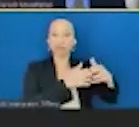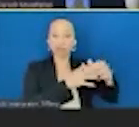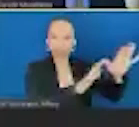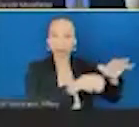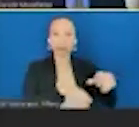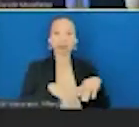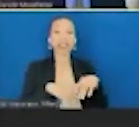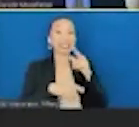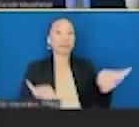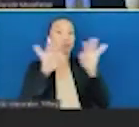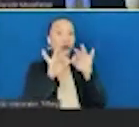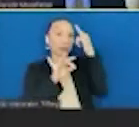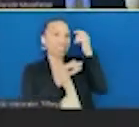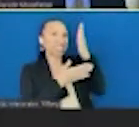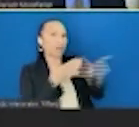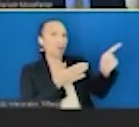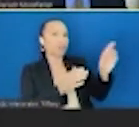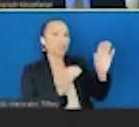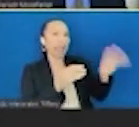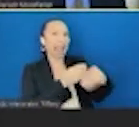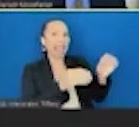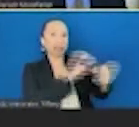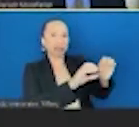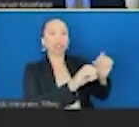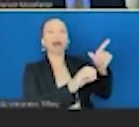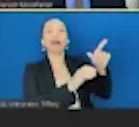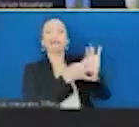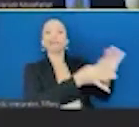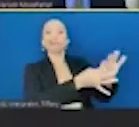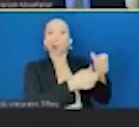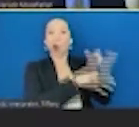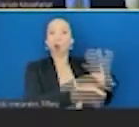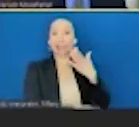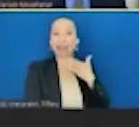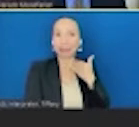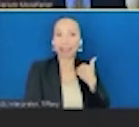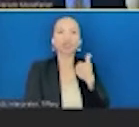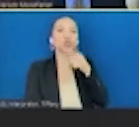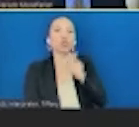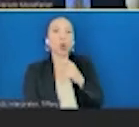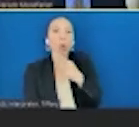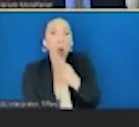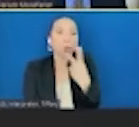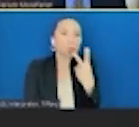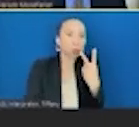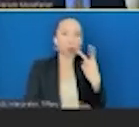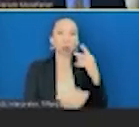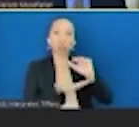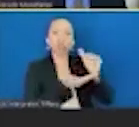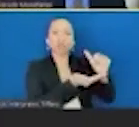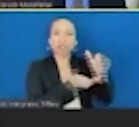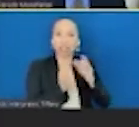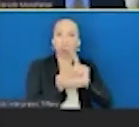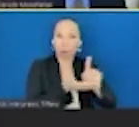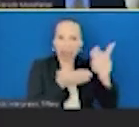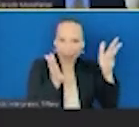of diabetes in particular. And so should be really eaten maybe no more than one or two servings per week at most. And then lastly, there's harmful foods,